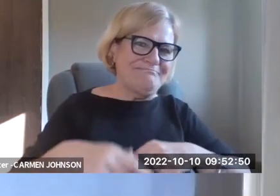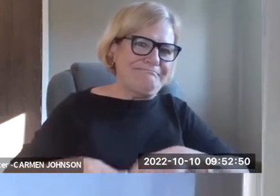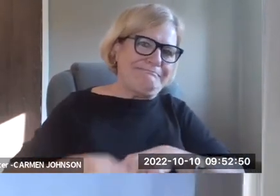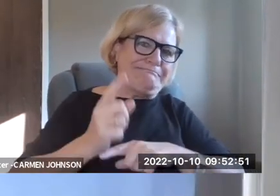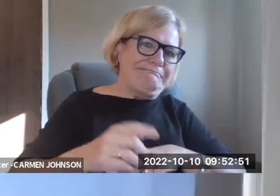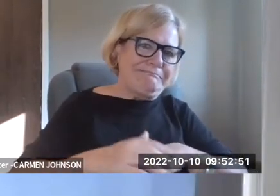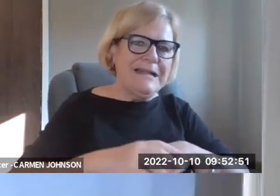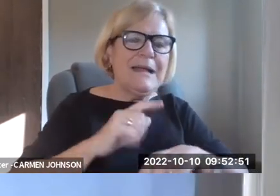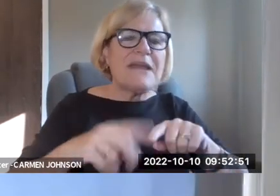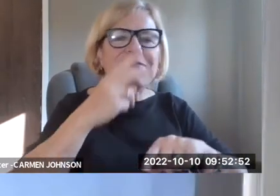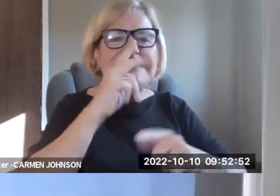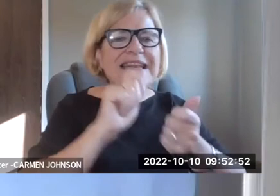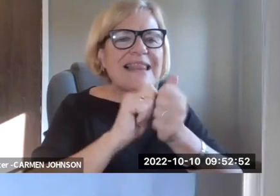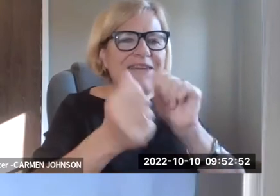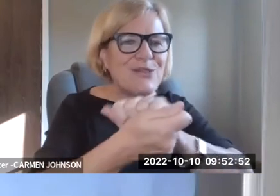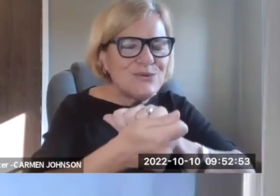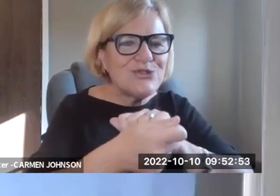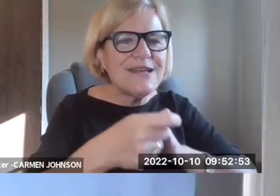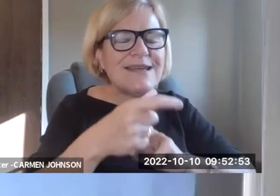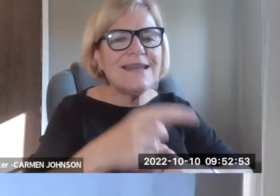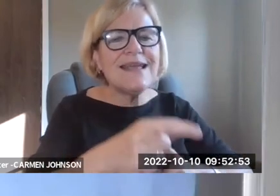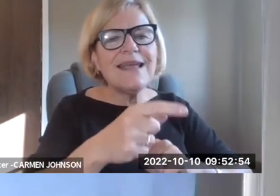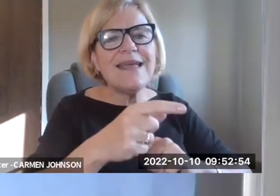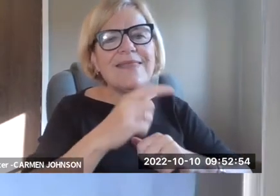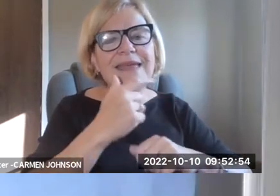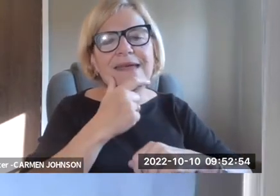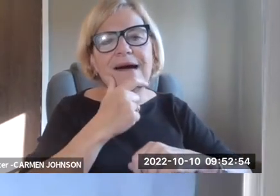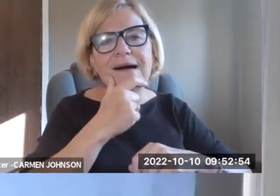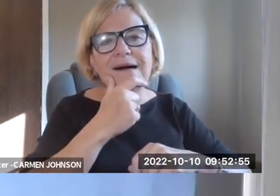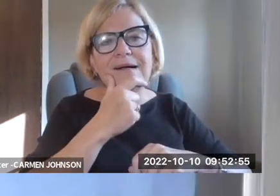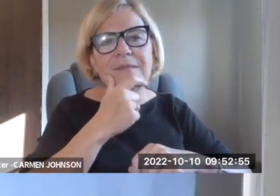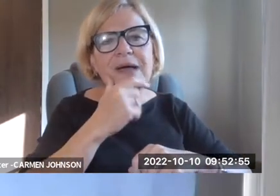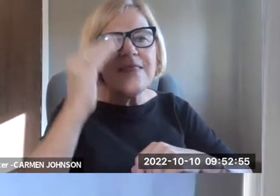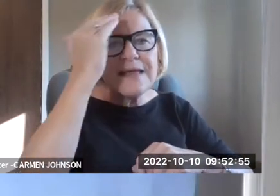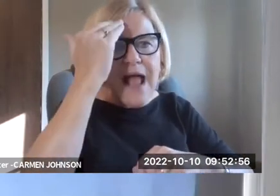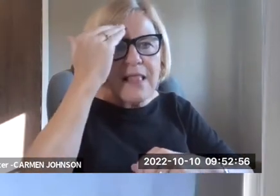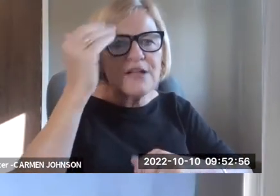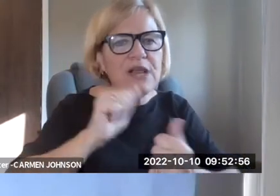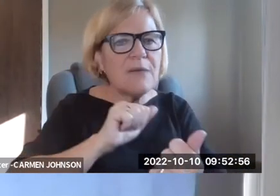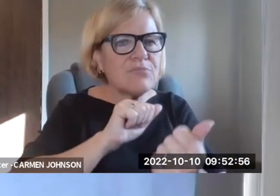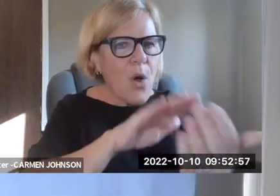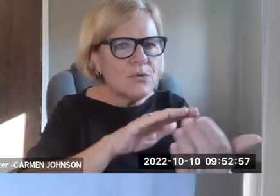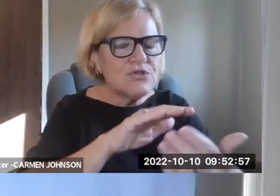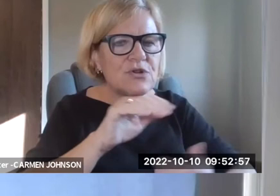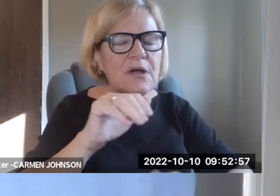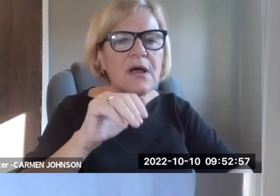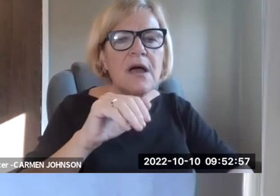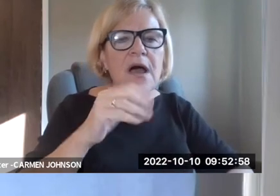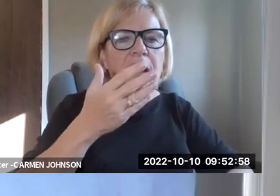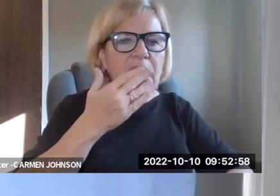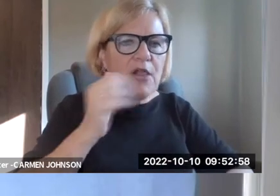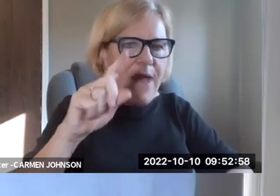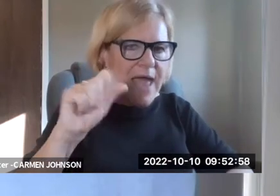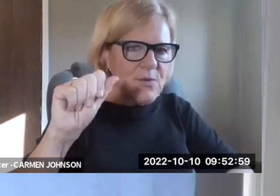I, I know there's some Coloradans on this call who may, um, kick me later, but, um, I think we have seen an evolution in